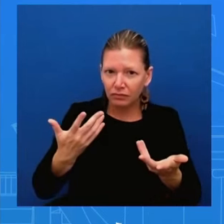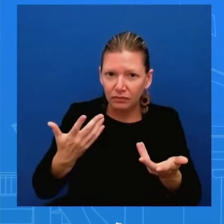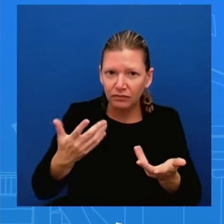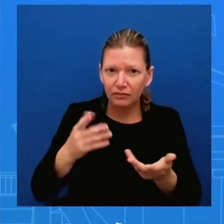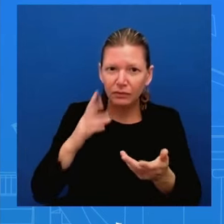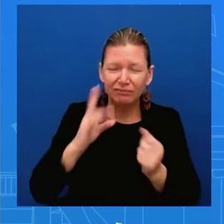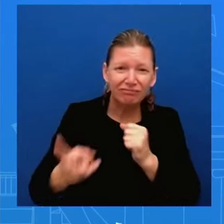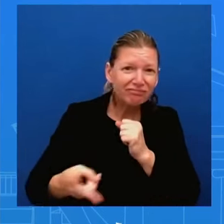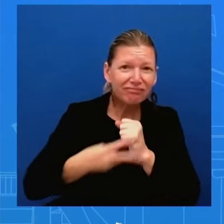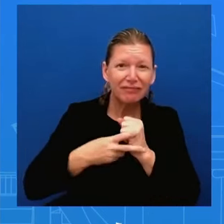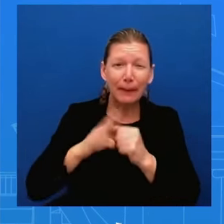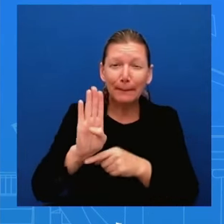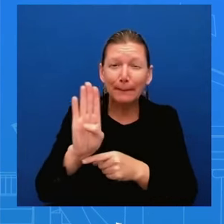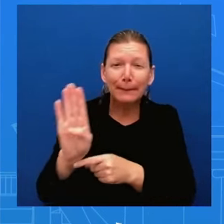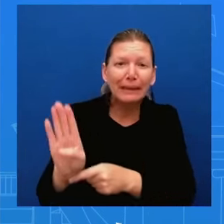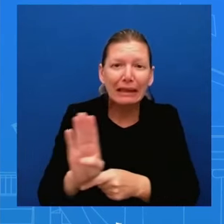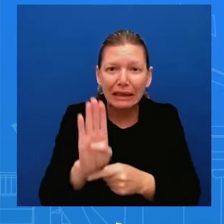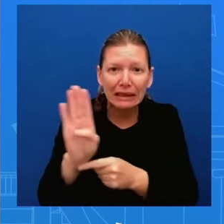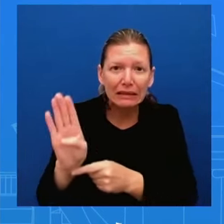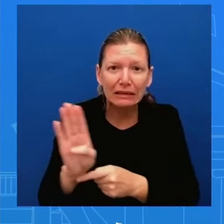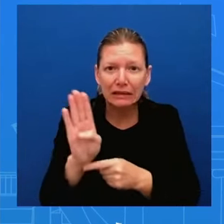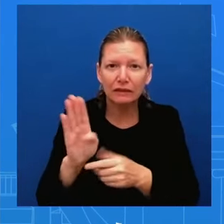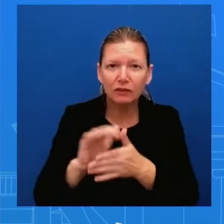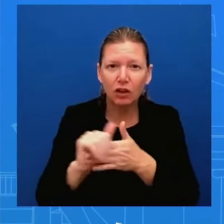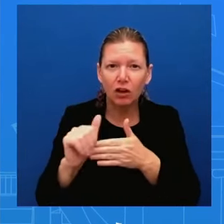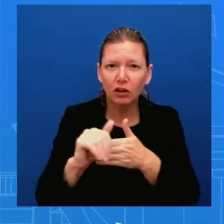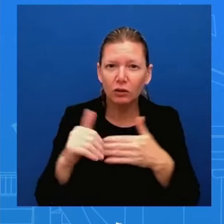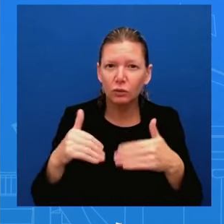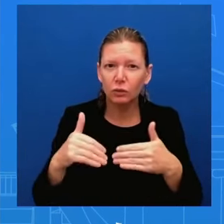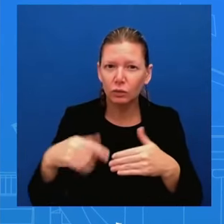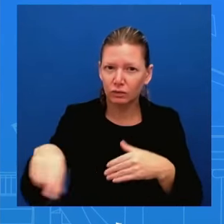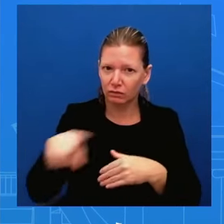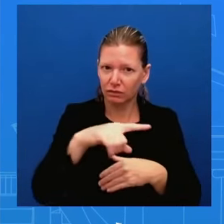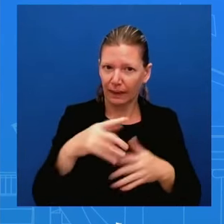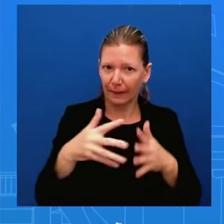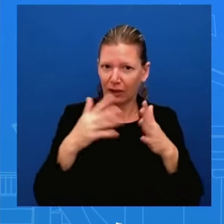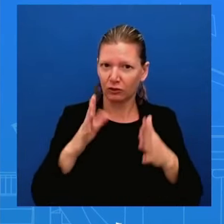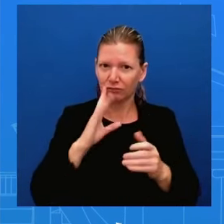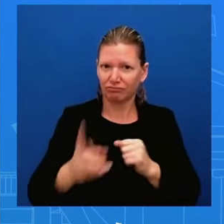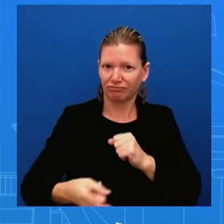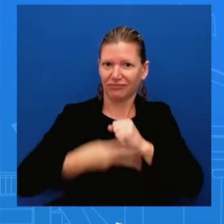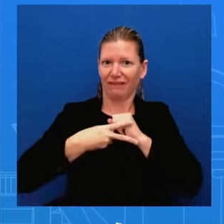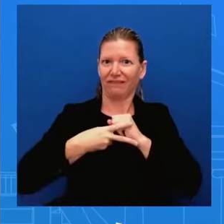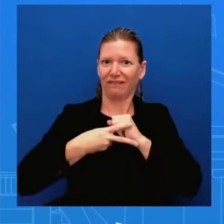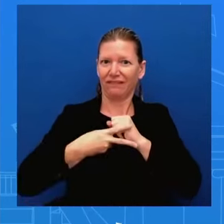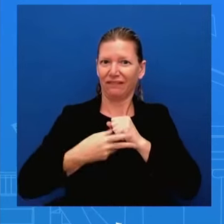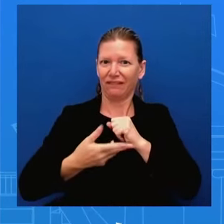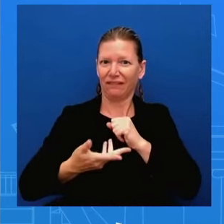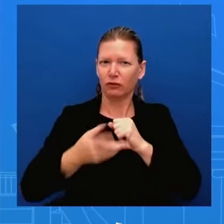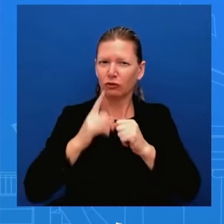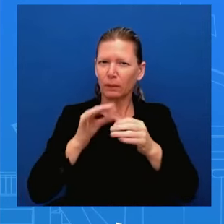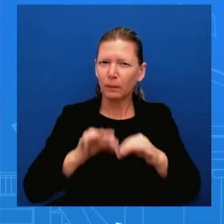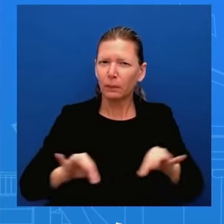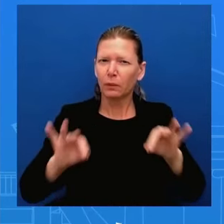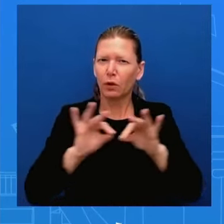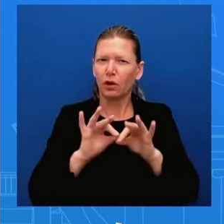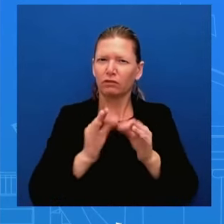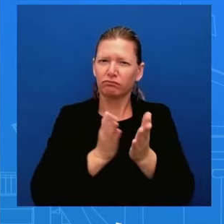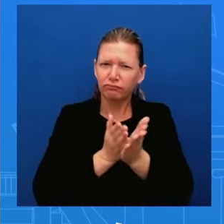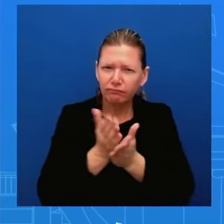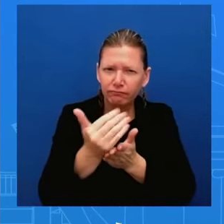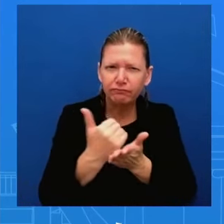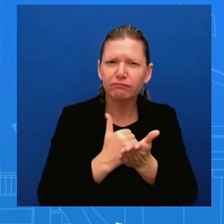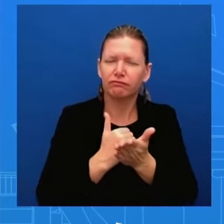and so it is important move forward a step forward uh and anything else i would certainly prefer it to department of transportation okay